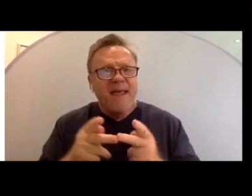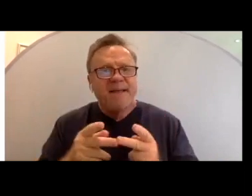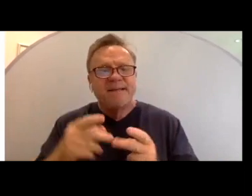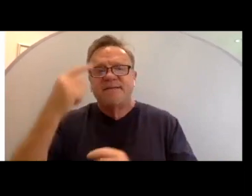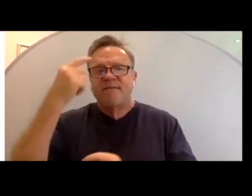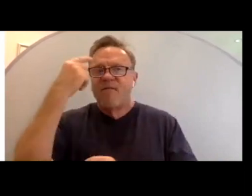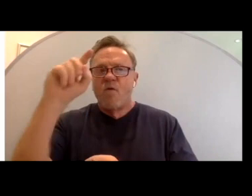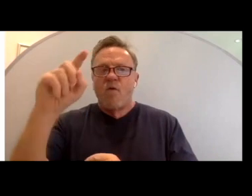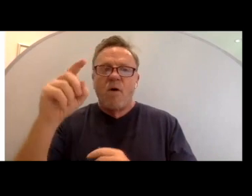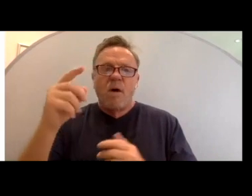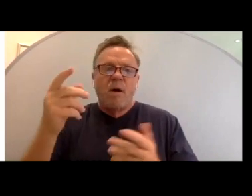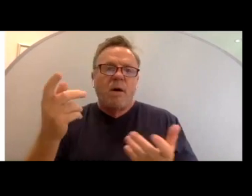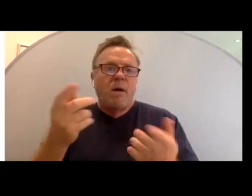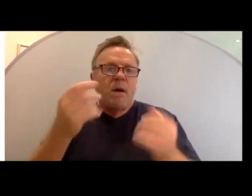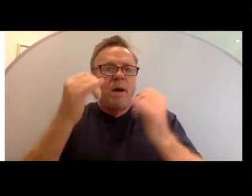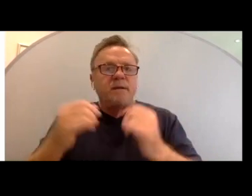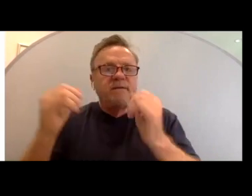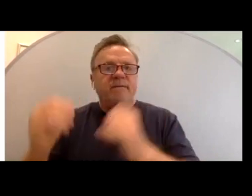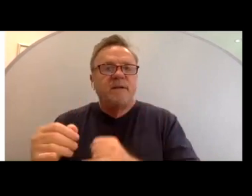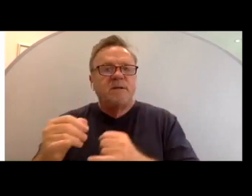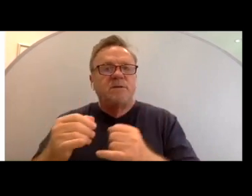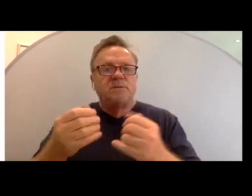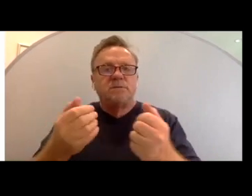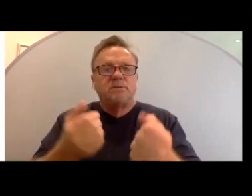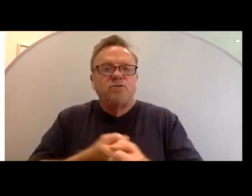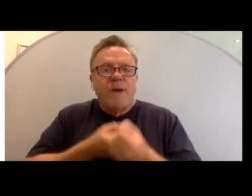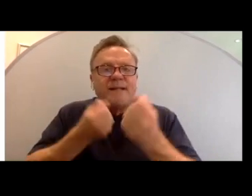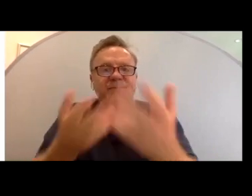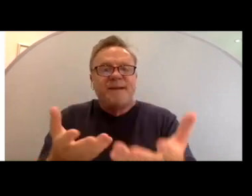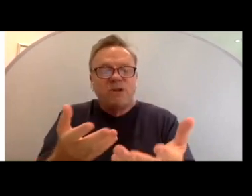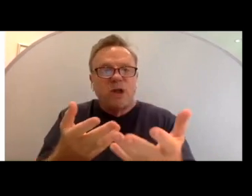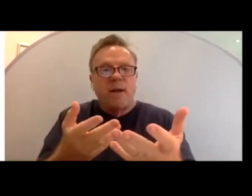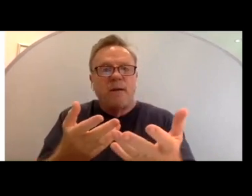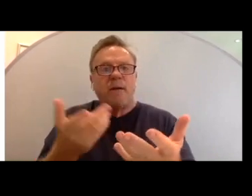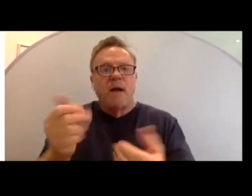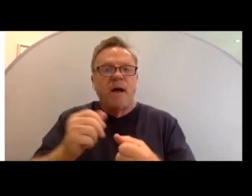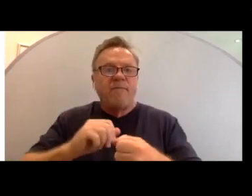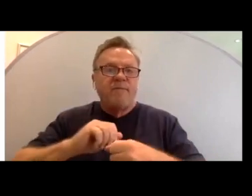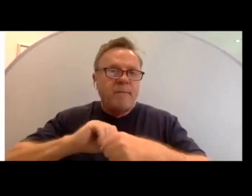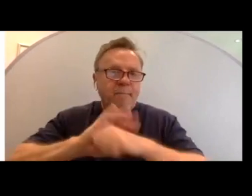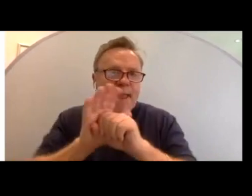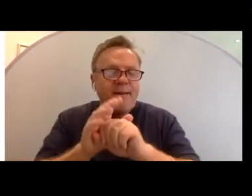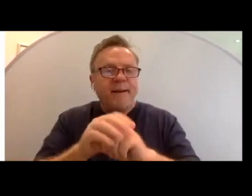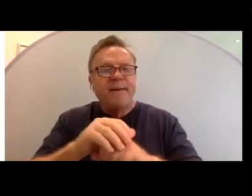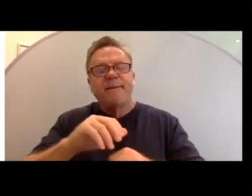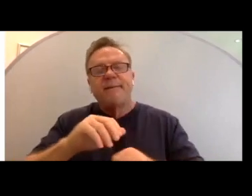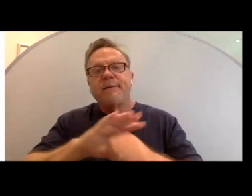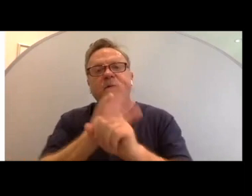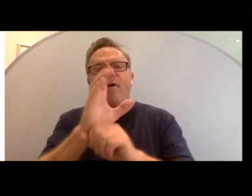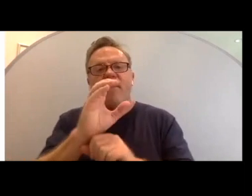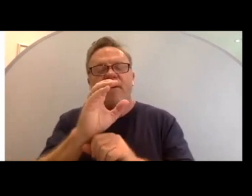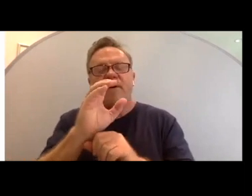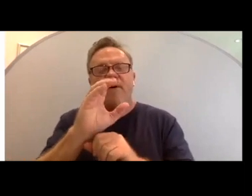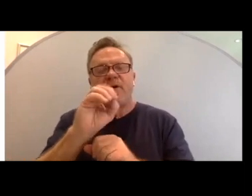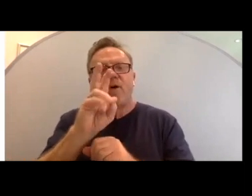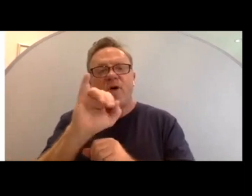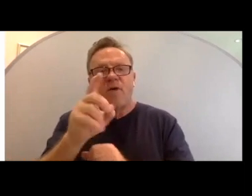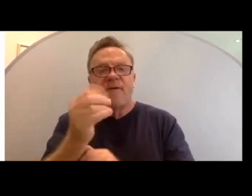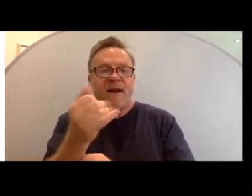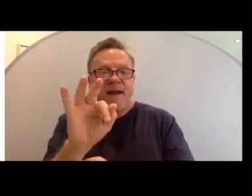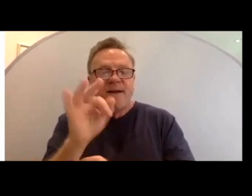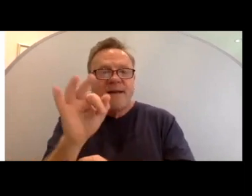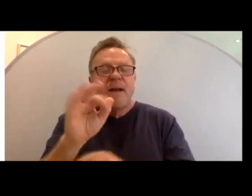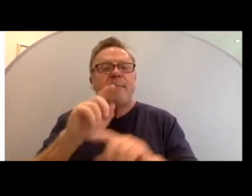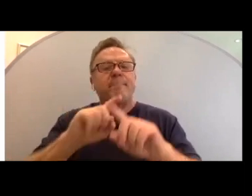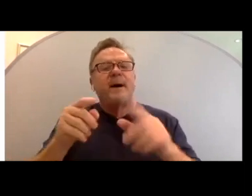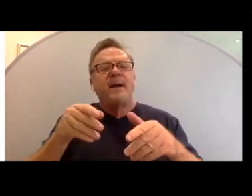individual transmission of the pandemic or the COVID-19, but it allowed people to stay